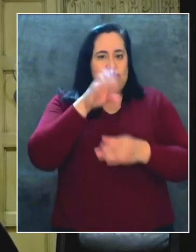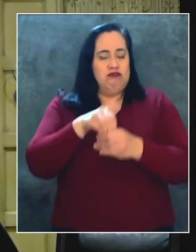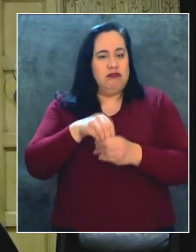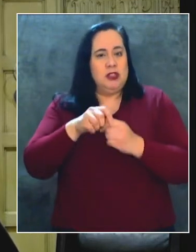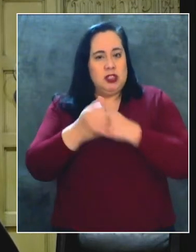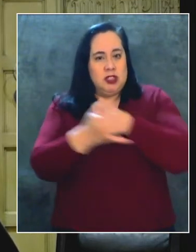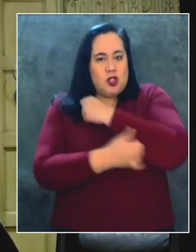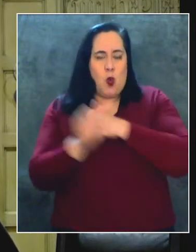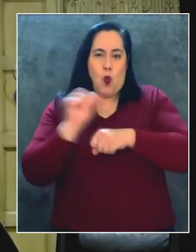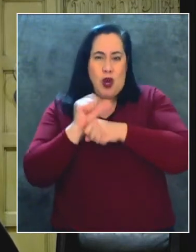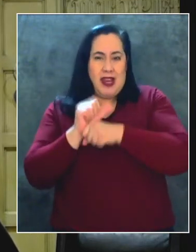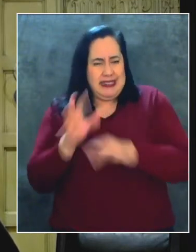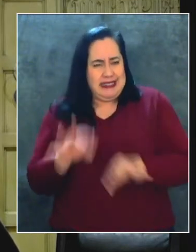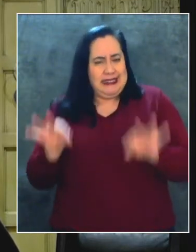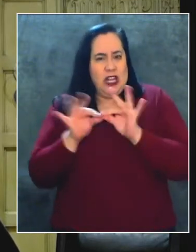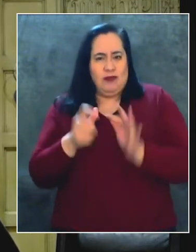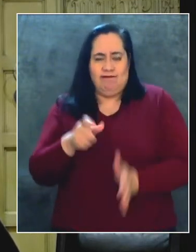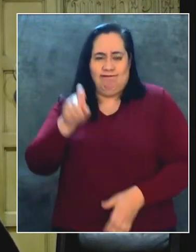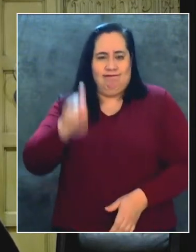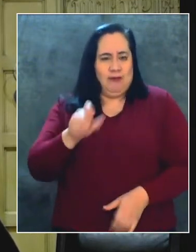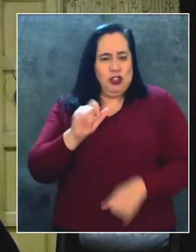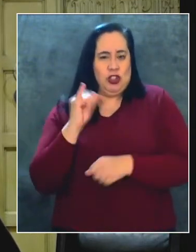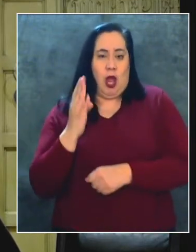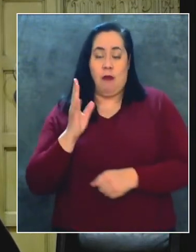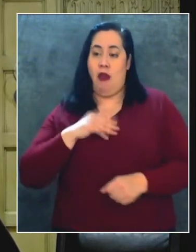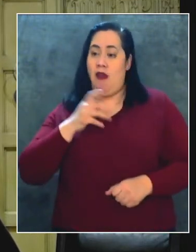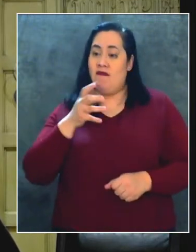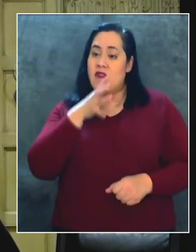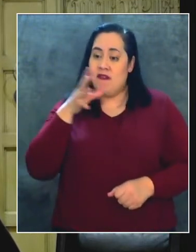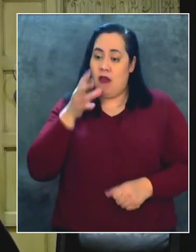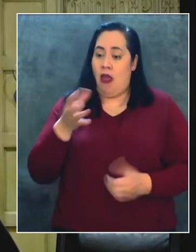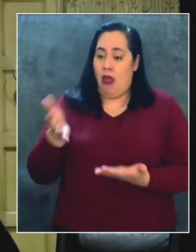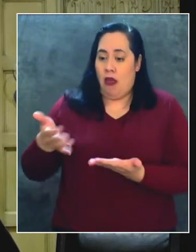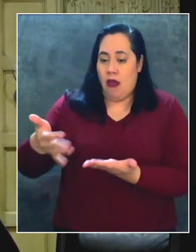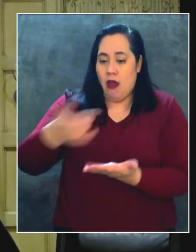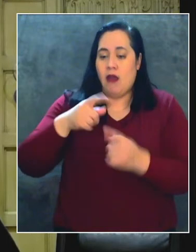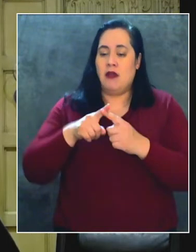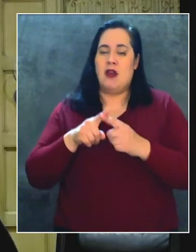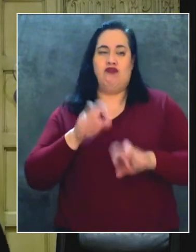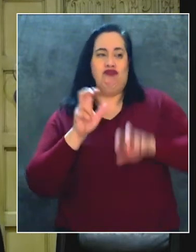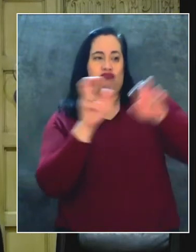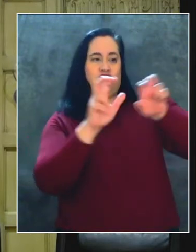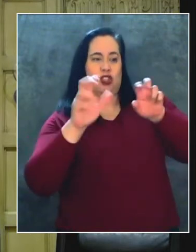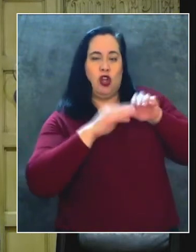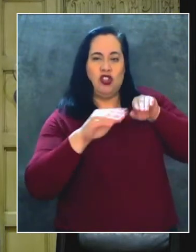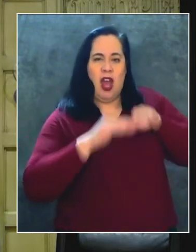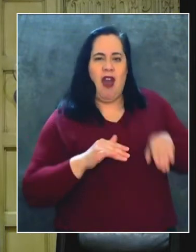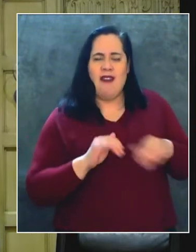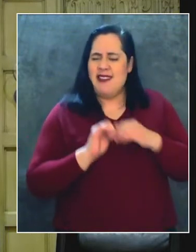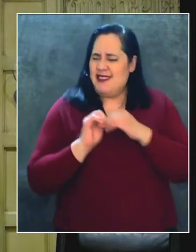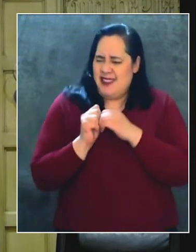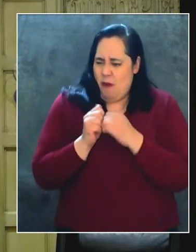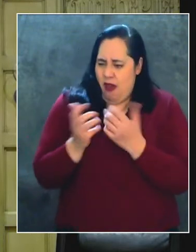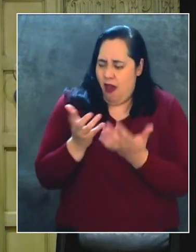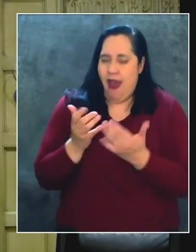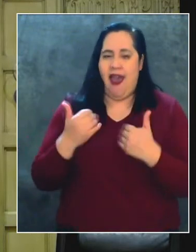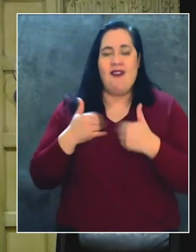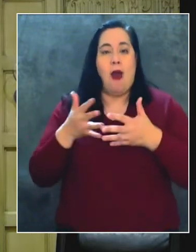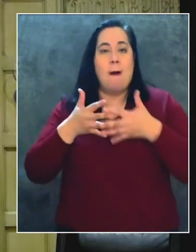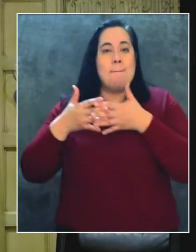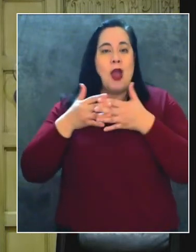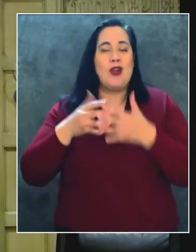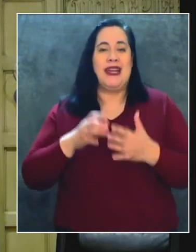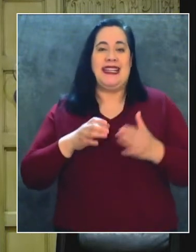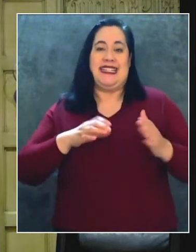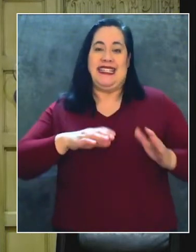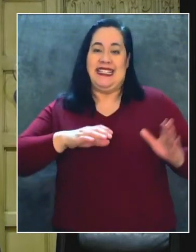who are working in essential jobs from our fields to stocking our shelves somehow, who often have American citizen